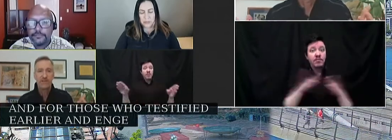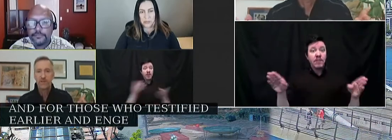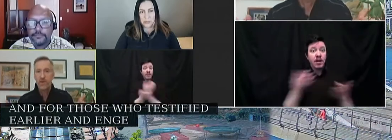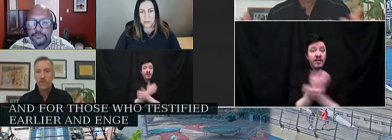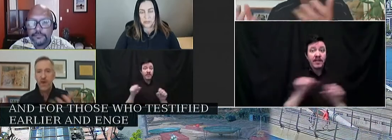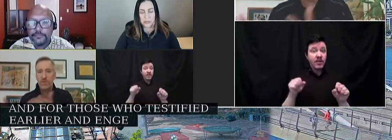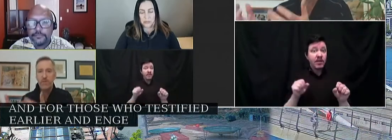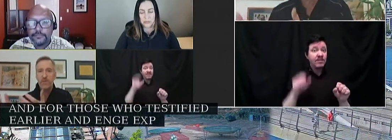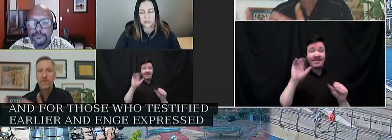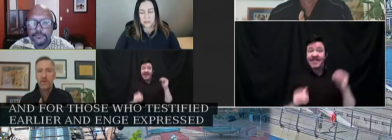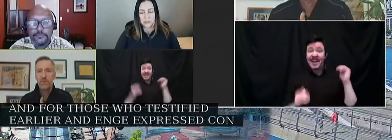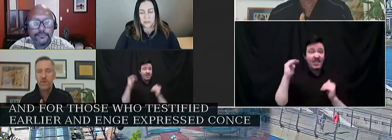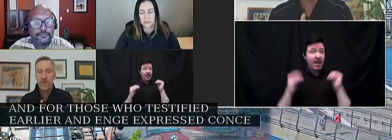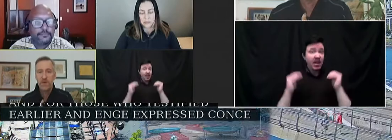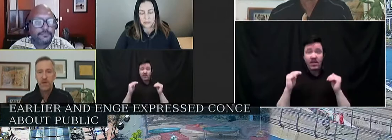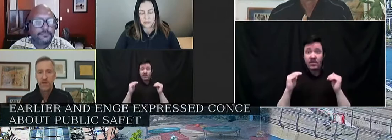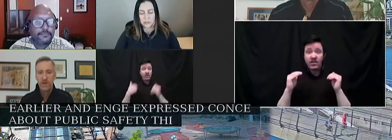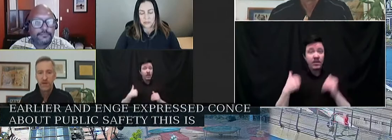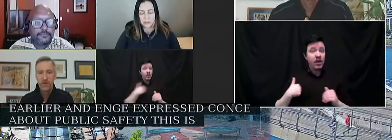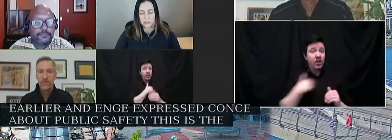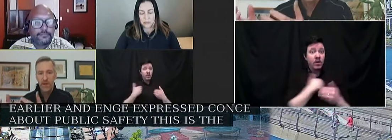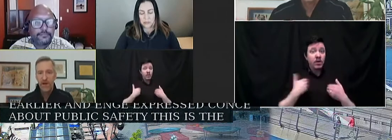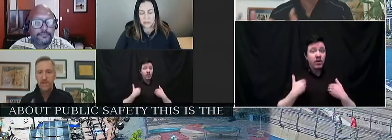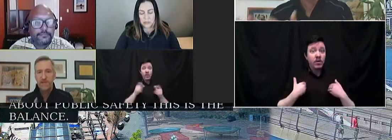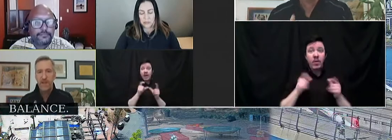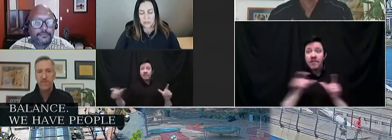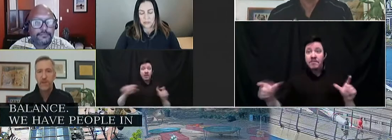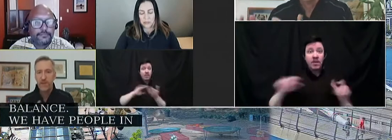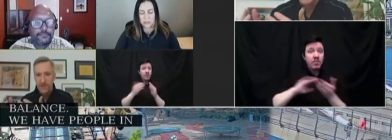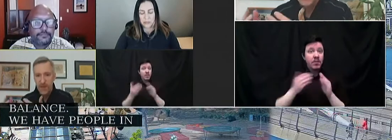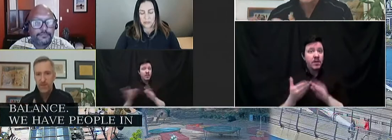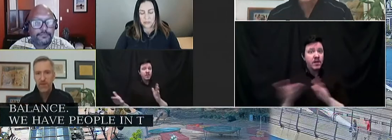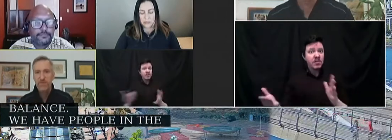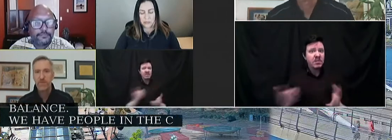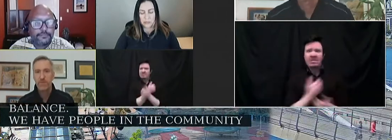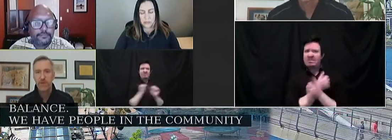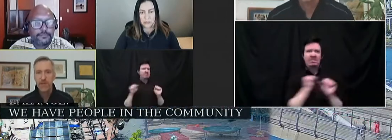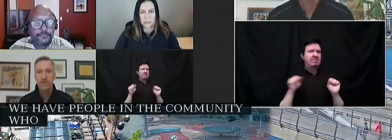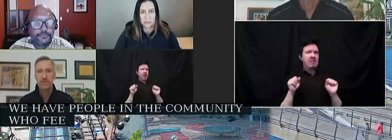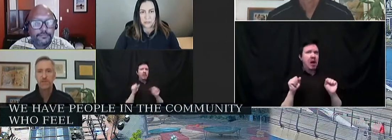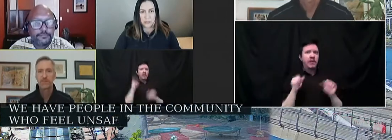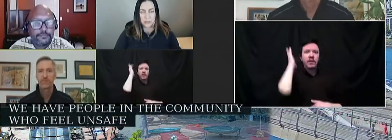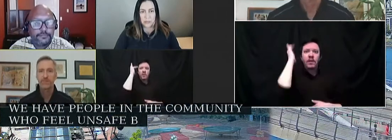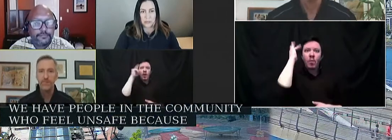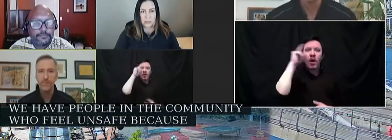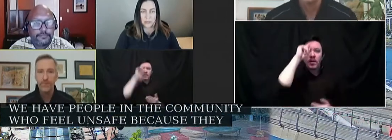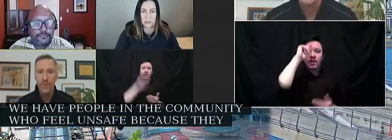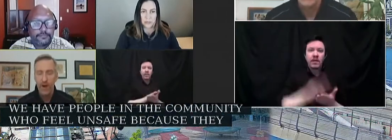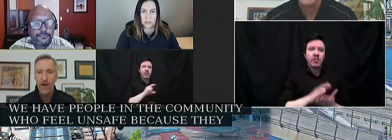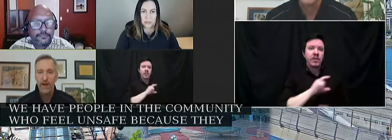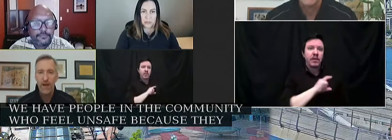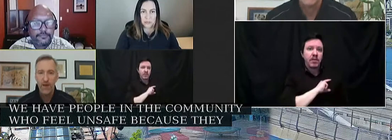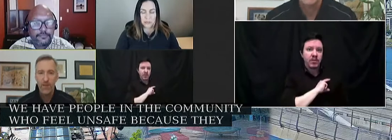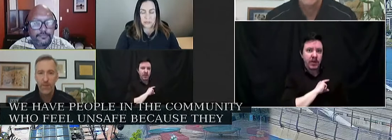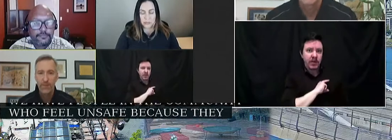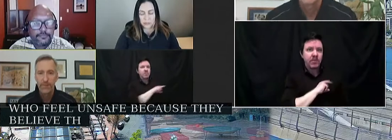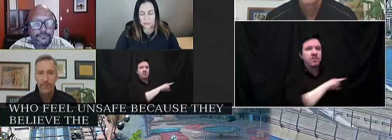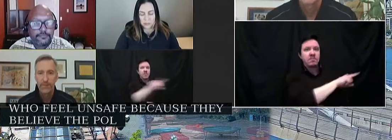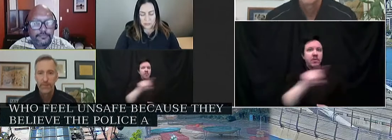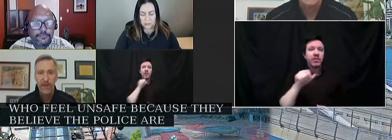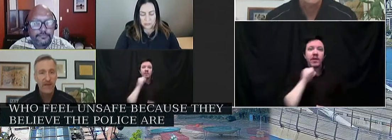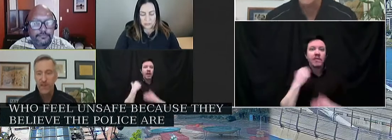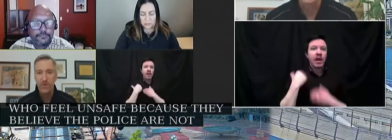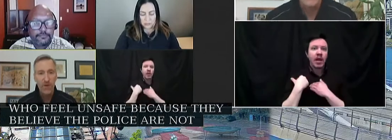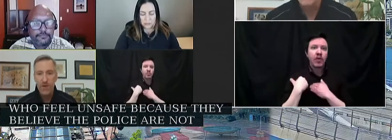balance. We have people in the community who feel unsafe because they believe the police are not accountable.